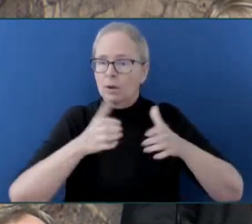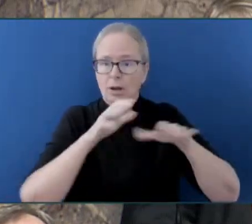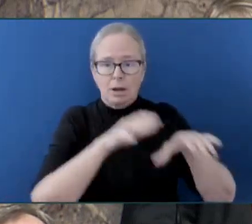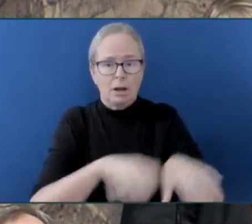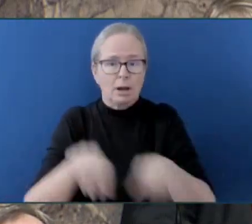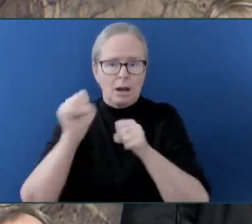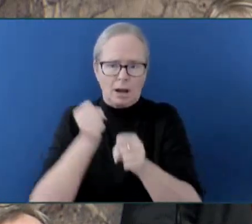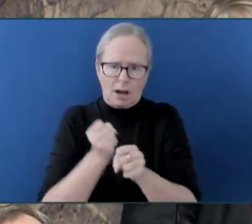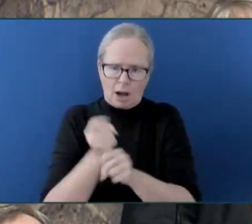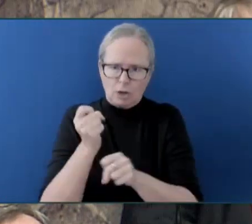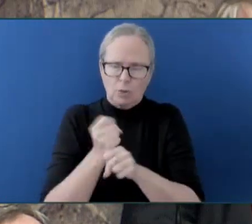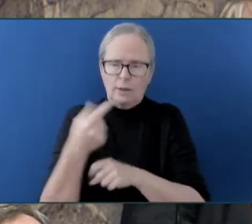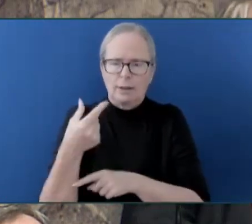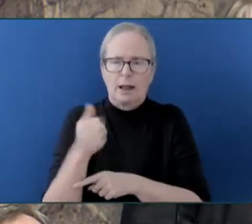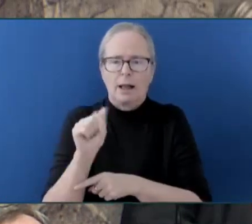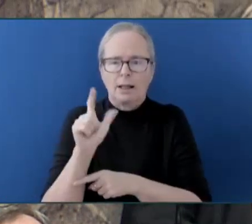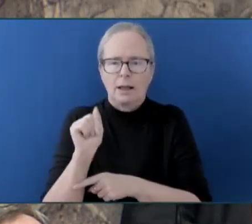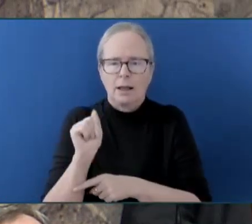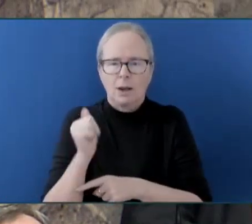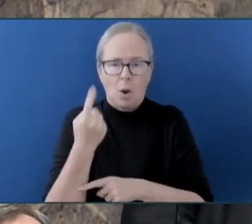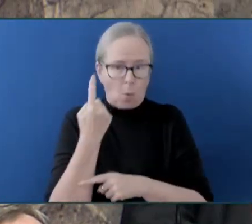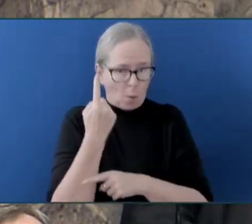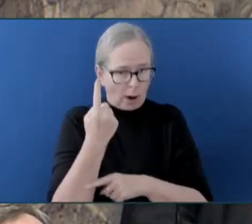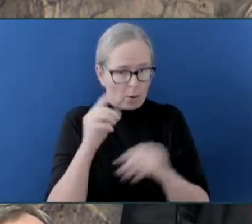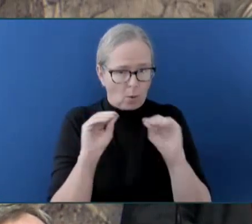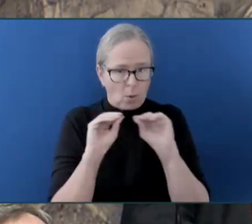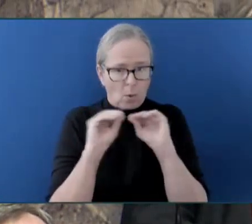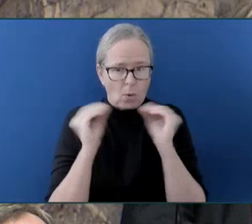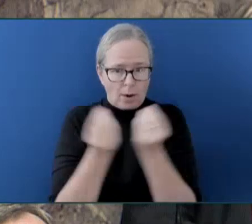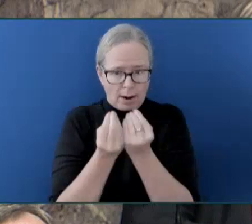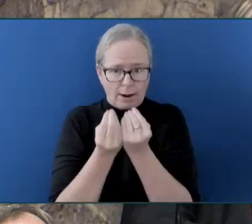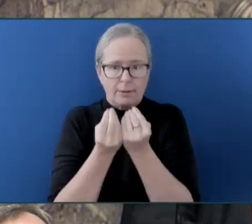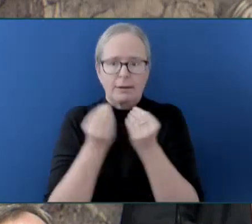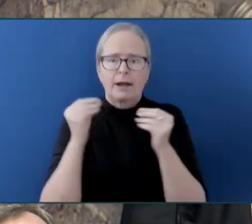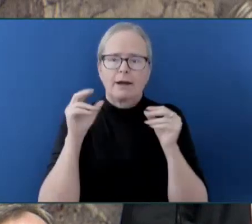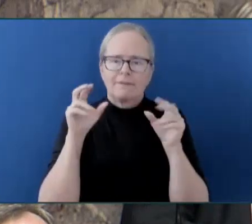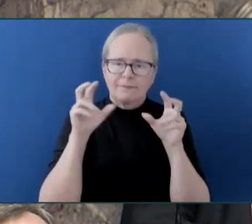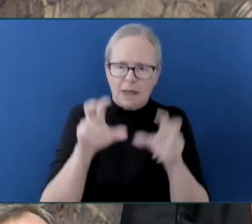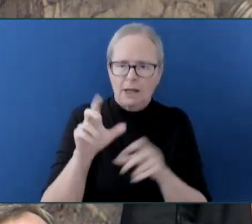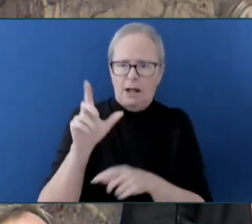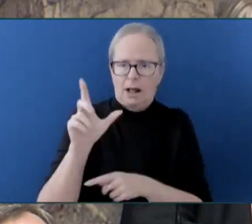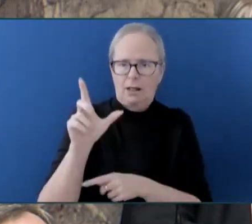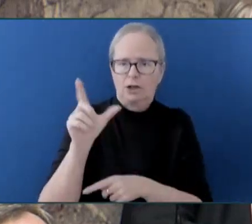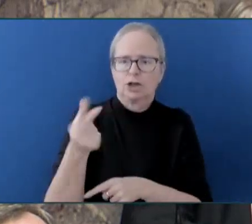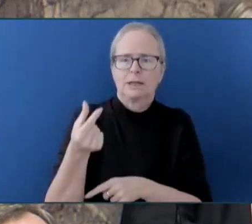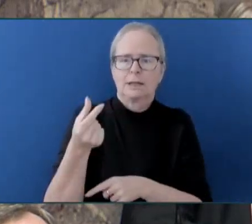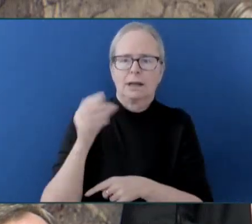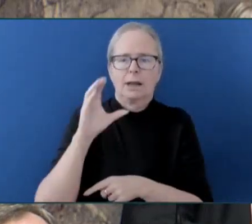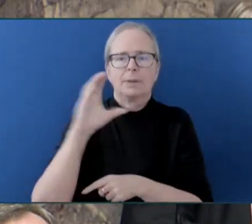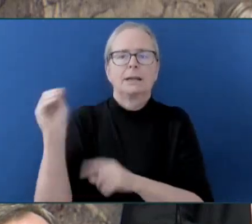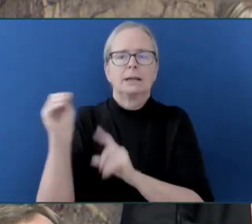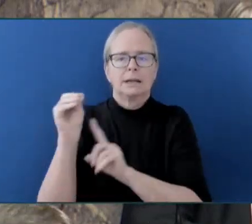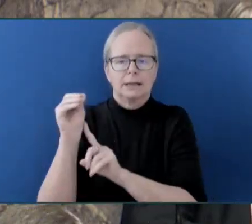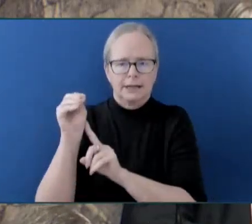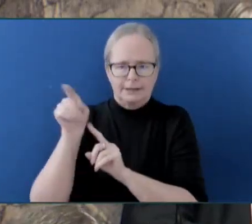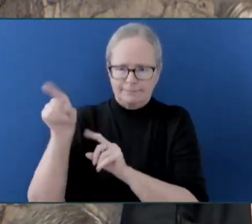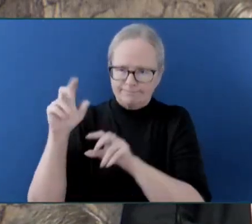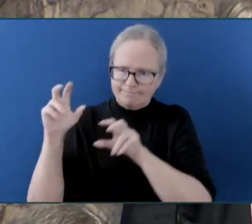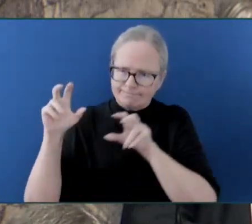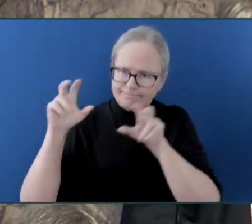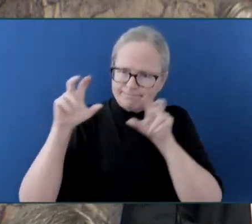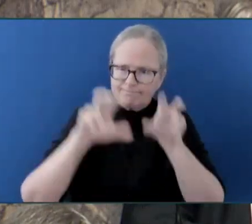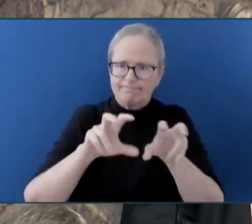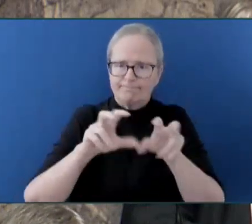the remaining $900,000 needed for the CT scanner. The room was in disbelief and excited.